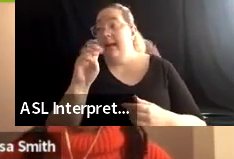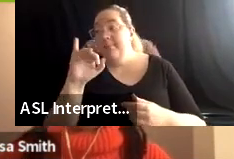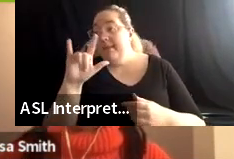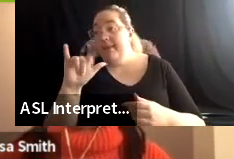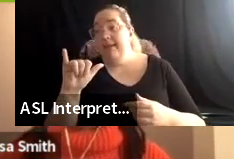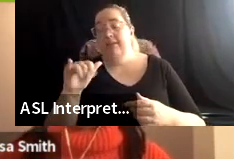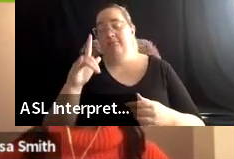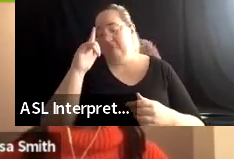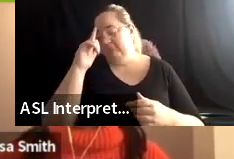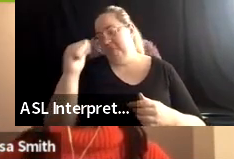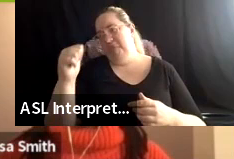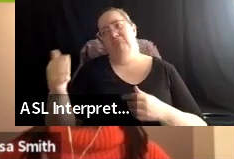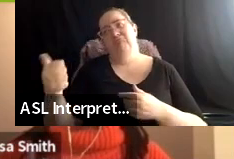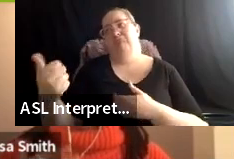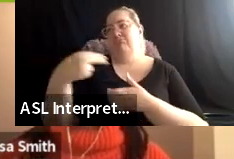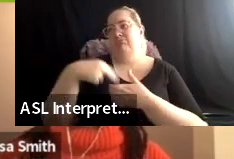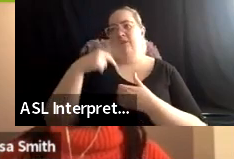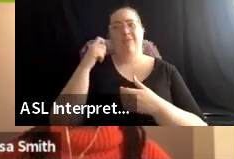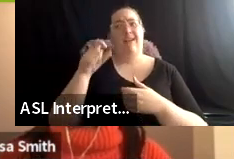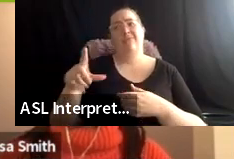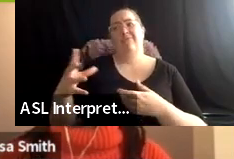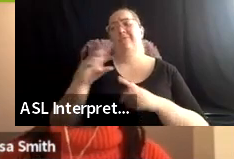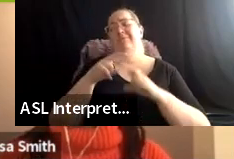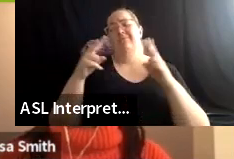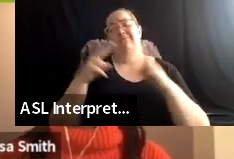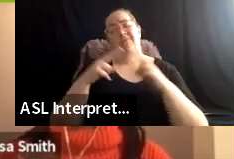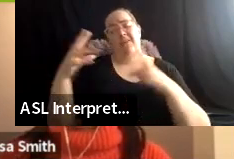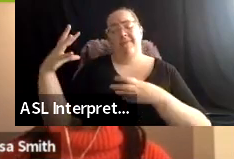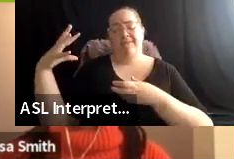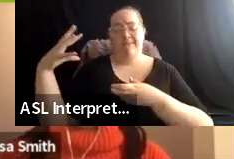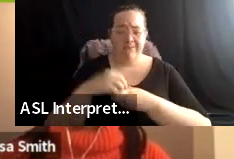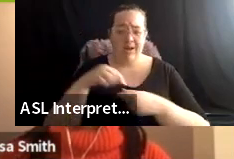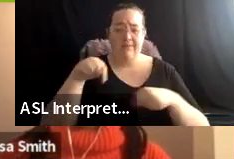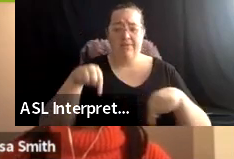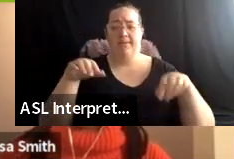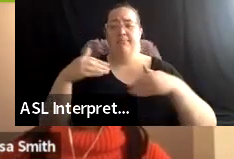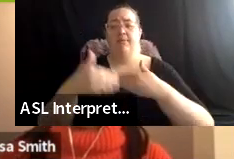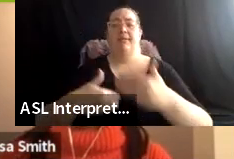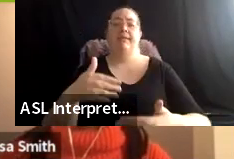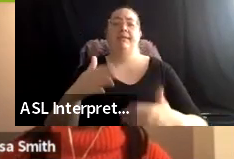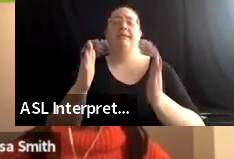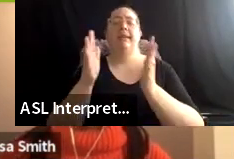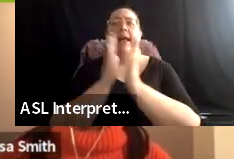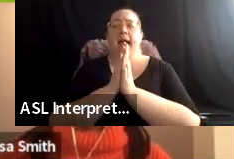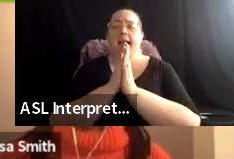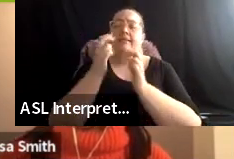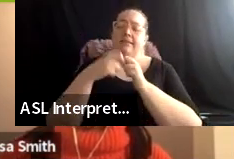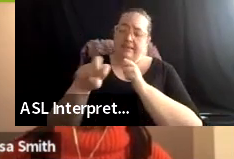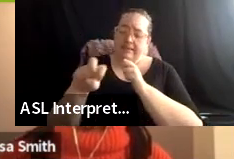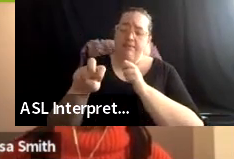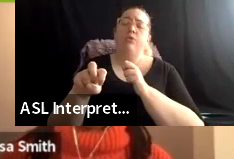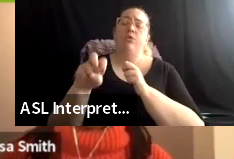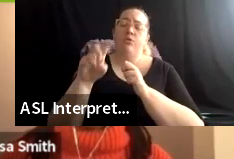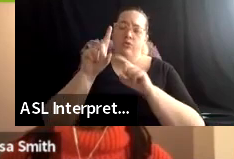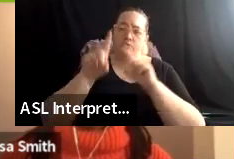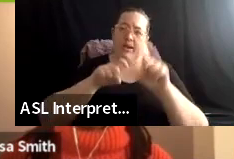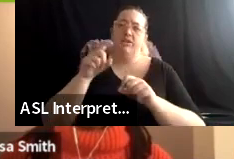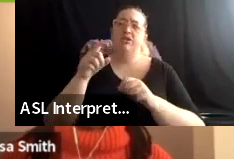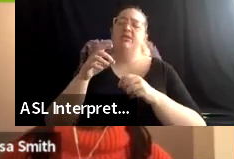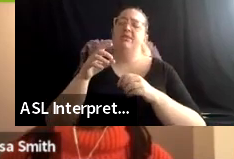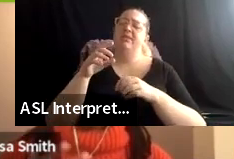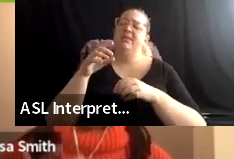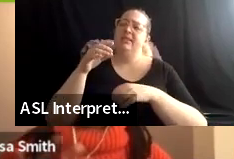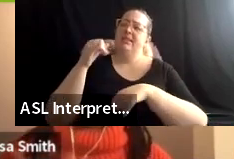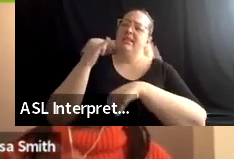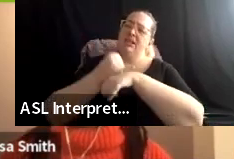you've been very involved in this process, um, to ask difficult questions, to have institutions reflect on the work that they're doing, um,